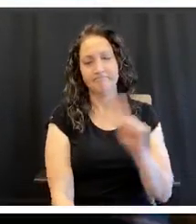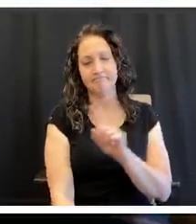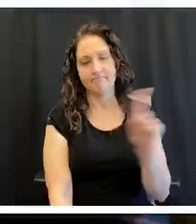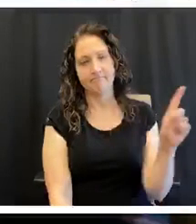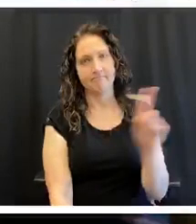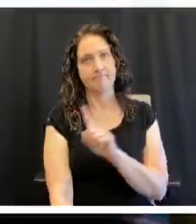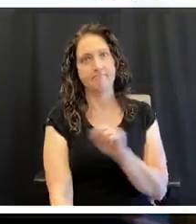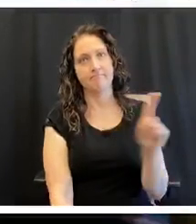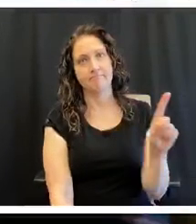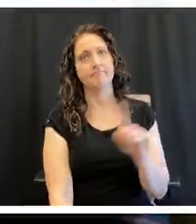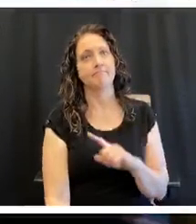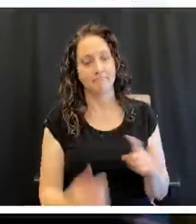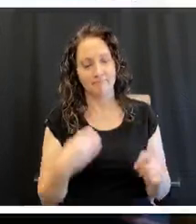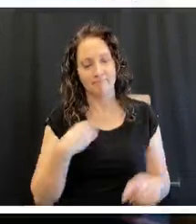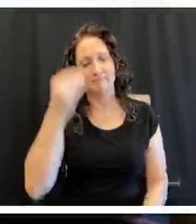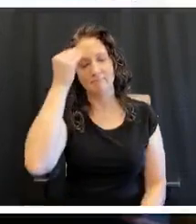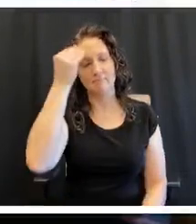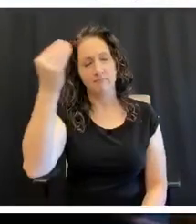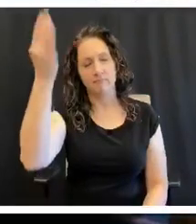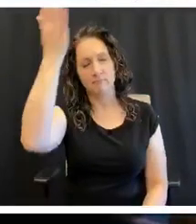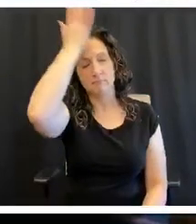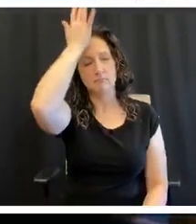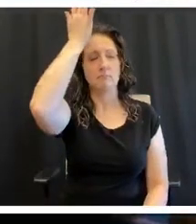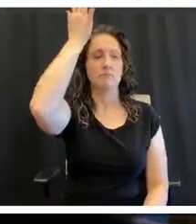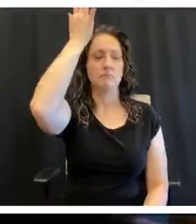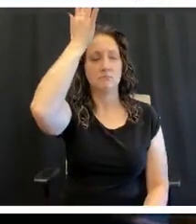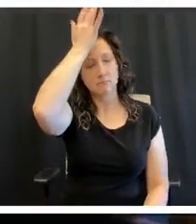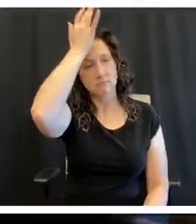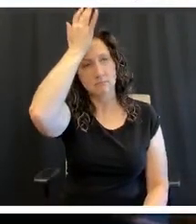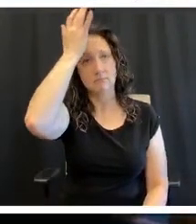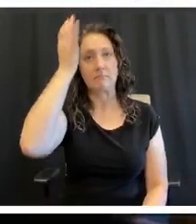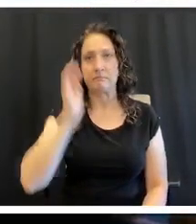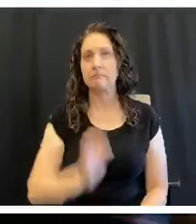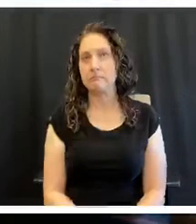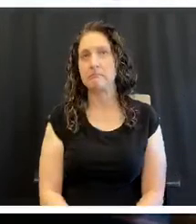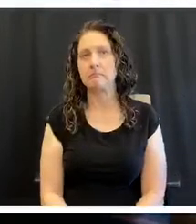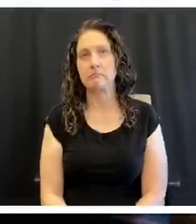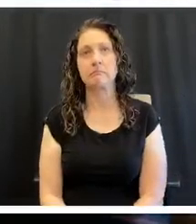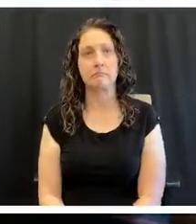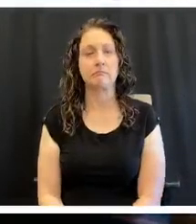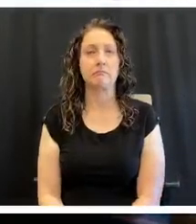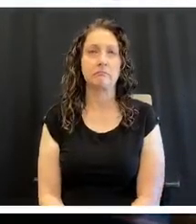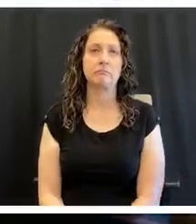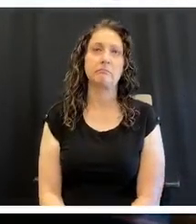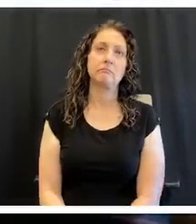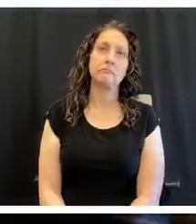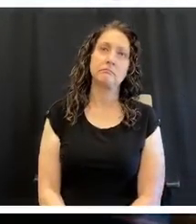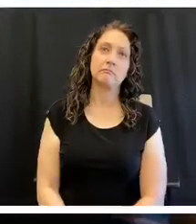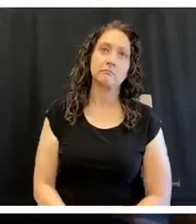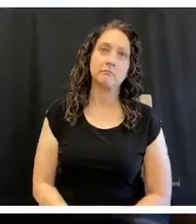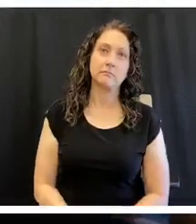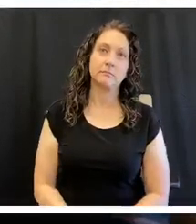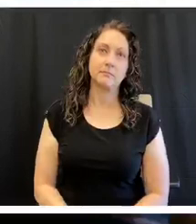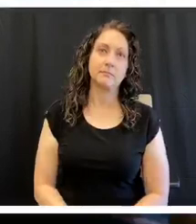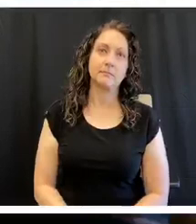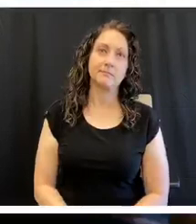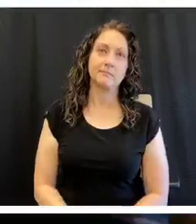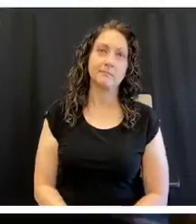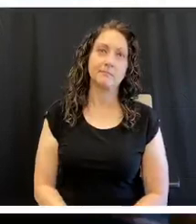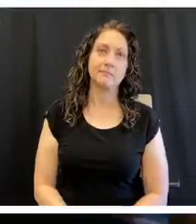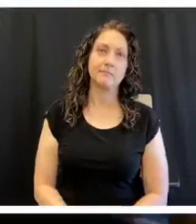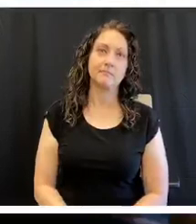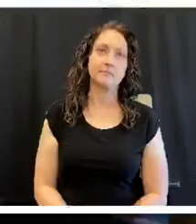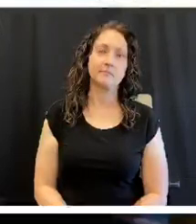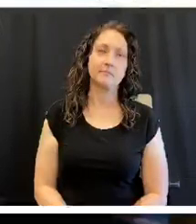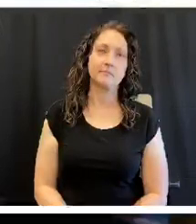I learned the hard way. And so, like I said, as you